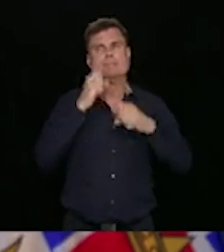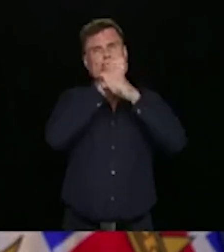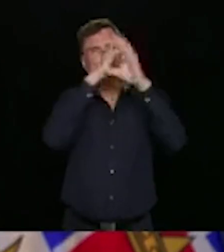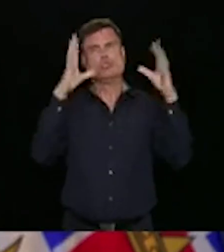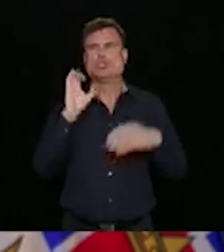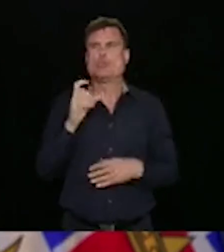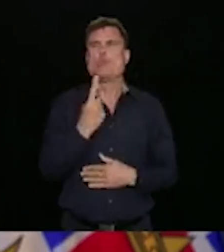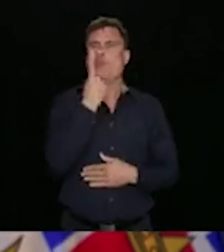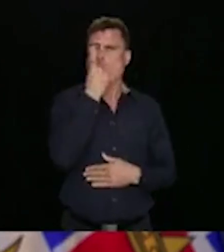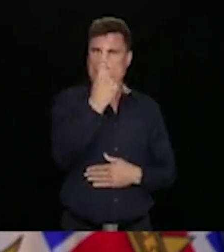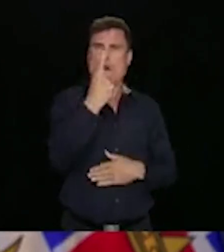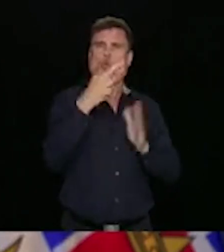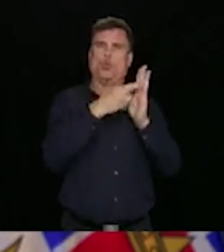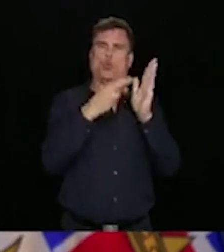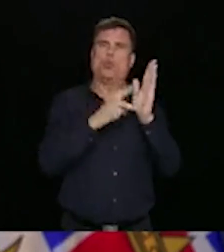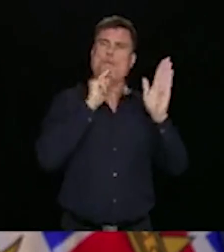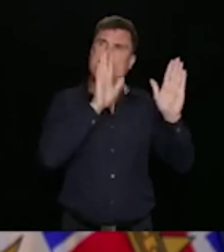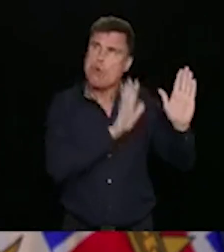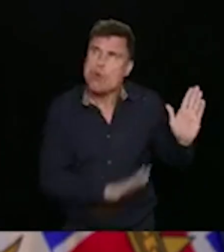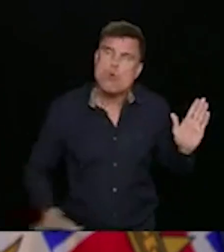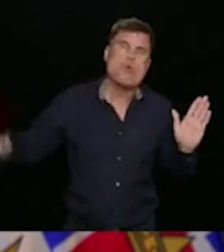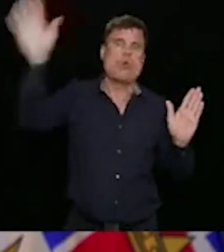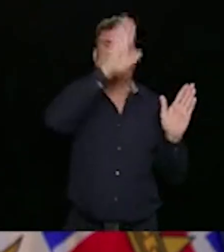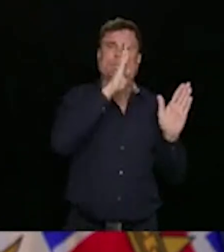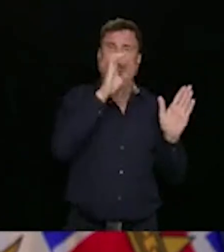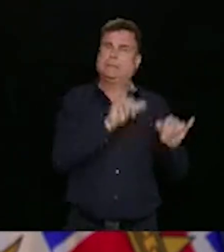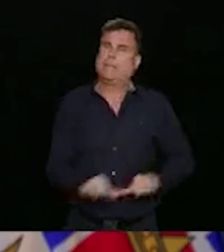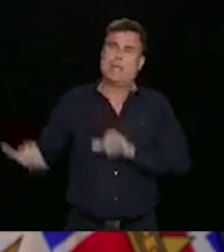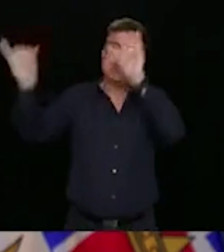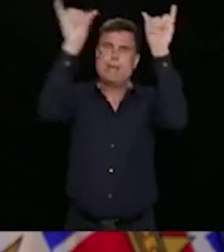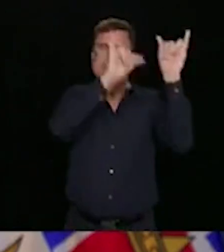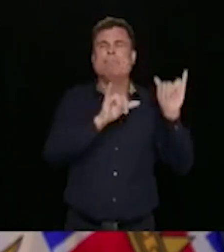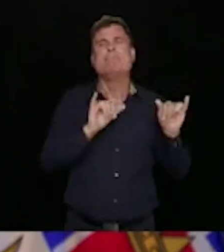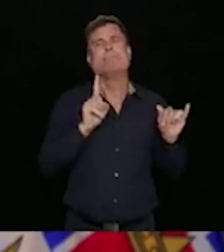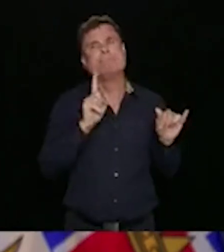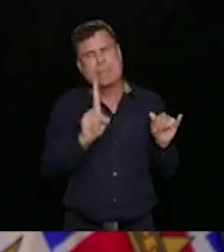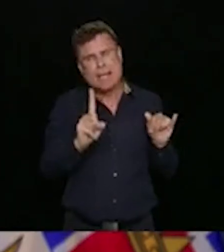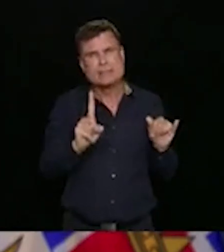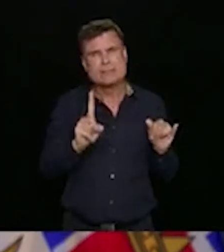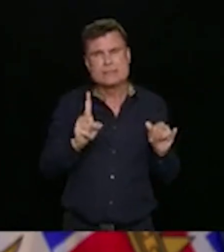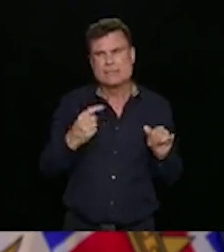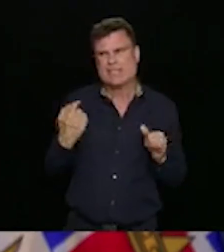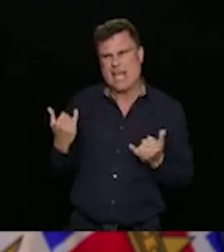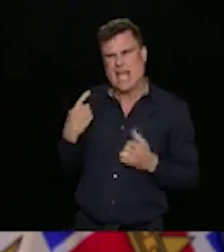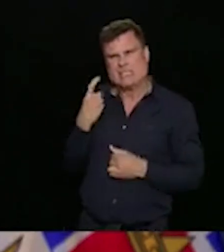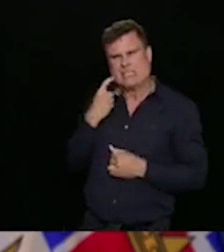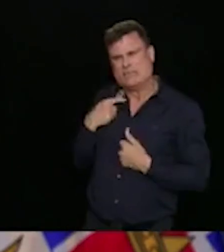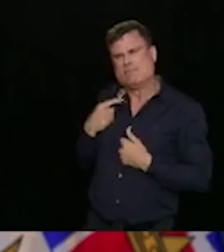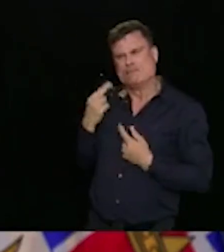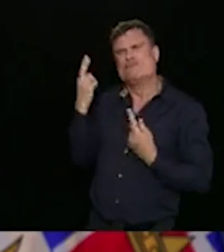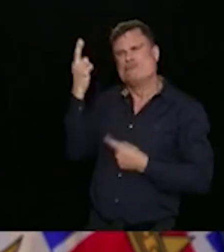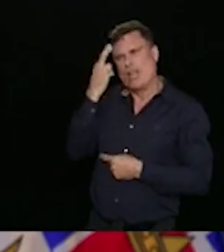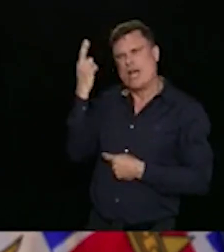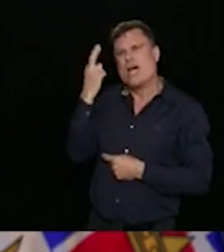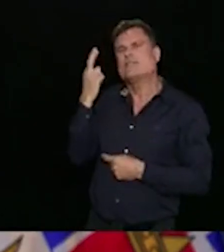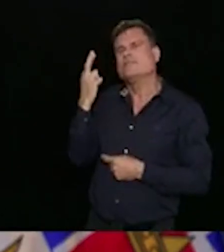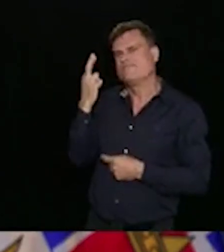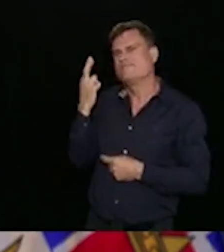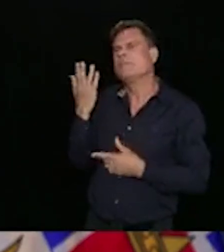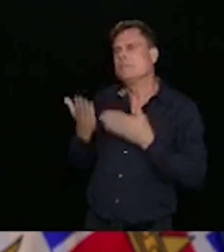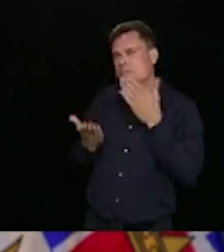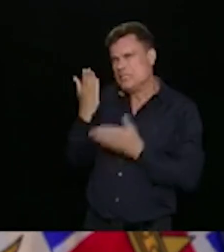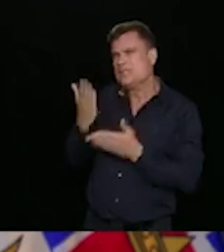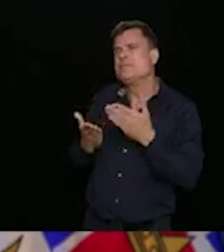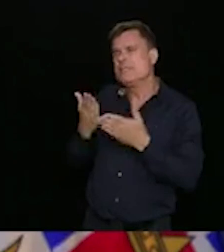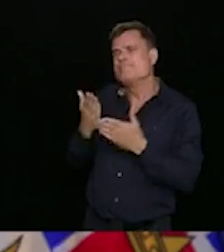large numbers of people going to air B&B or host boats or rental properties or resorts was something that we were seeing